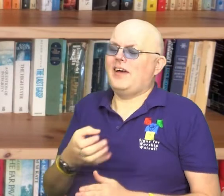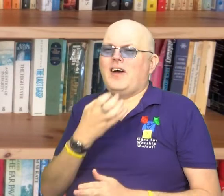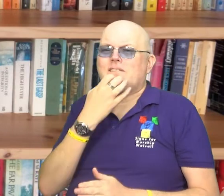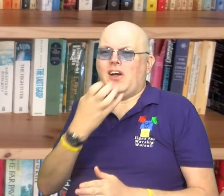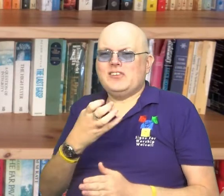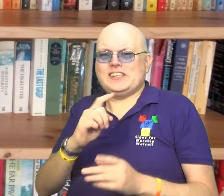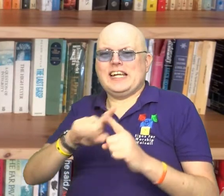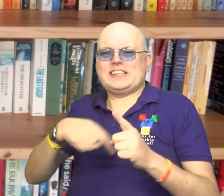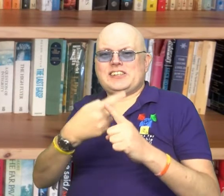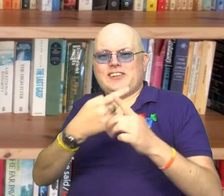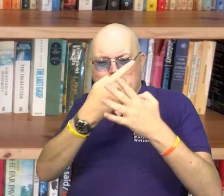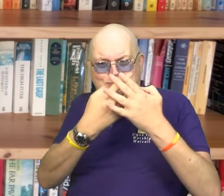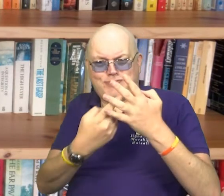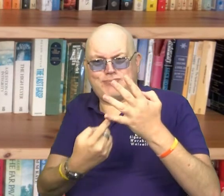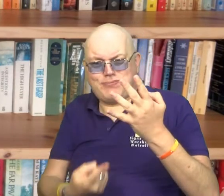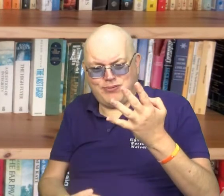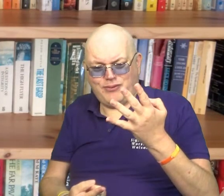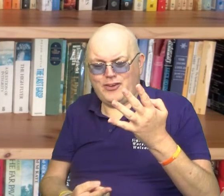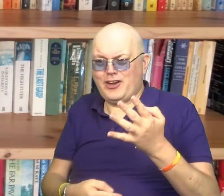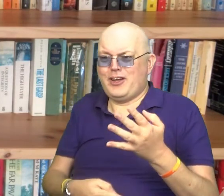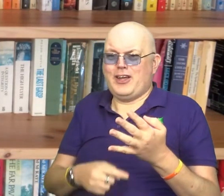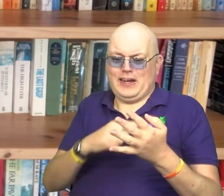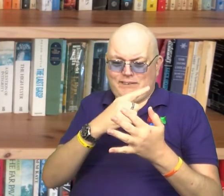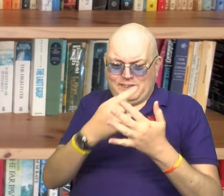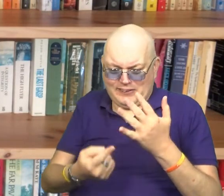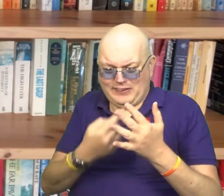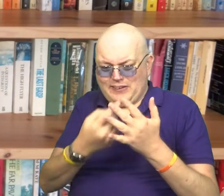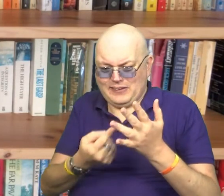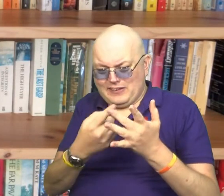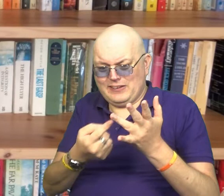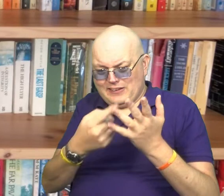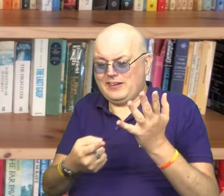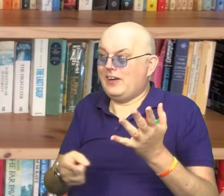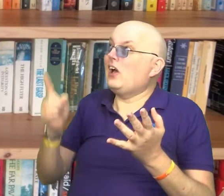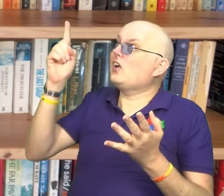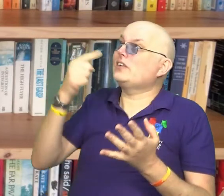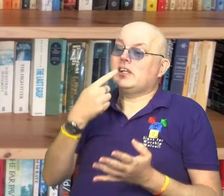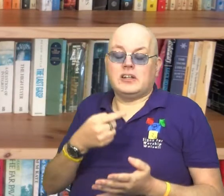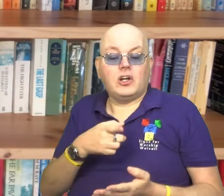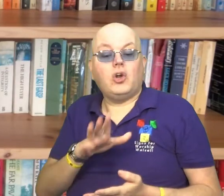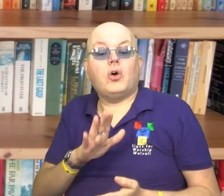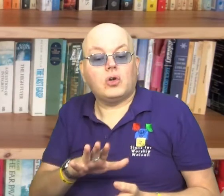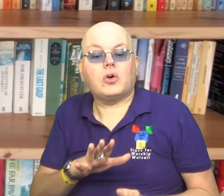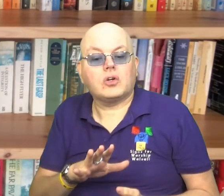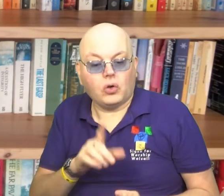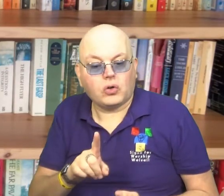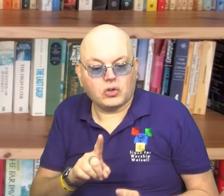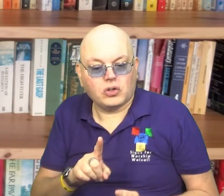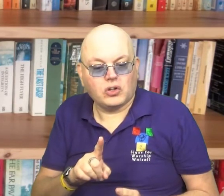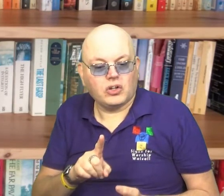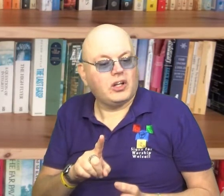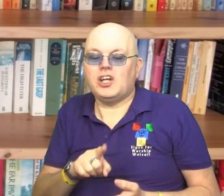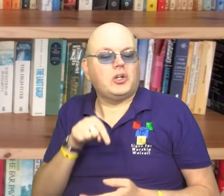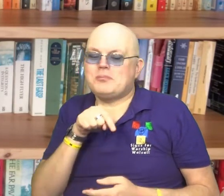Moses makes all these excuses. And each time Moses makes an excuse, it's like God is saying, Look, Moses,